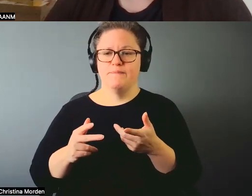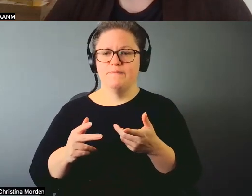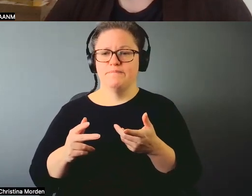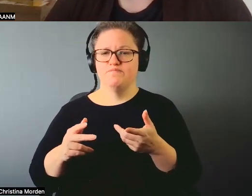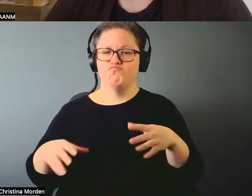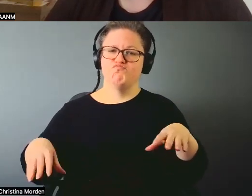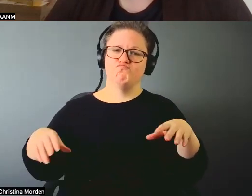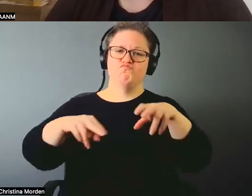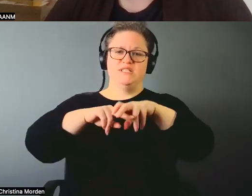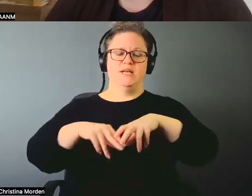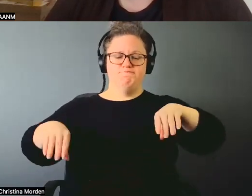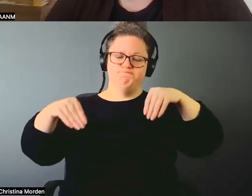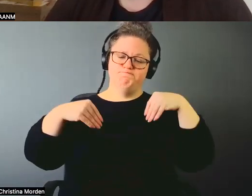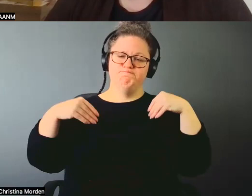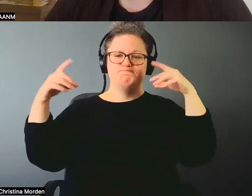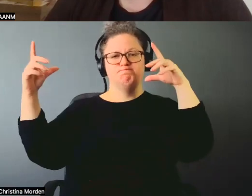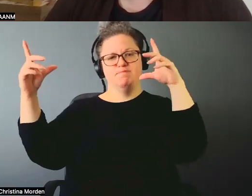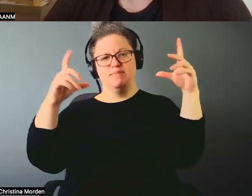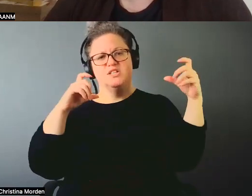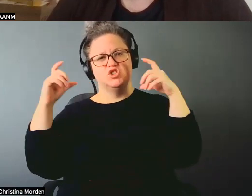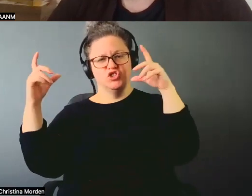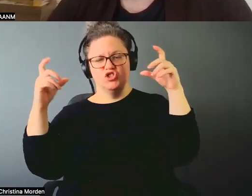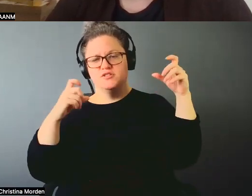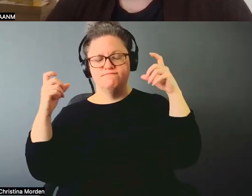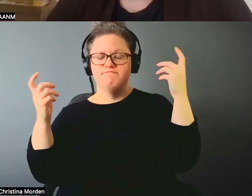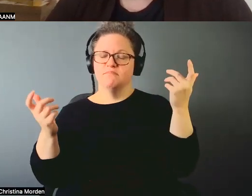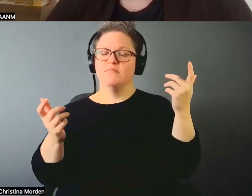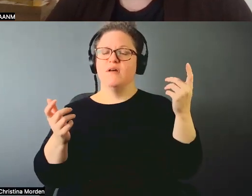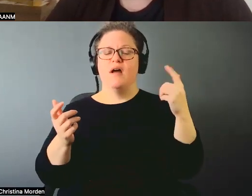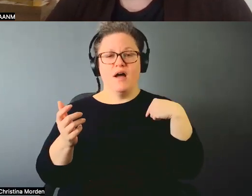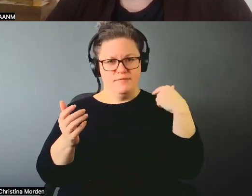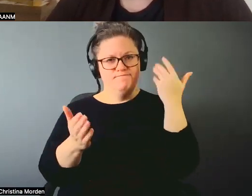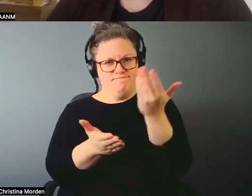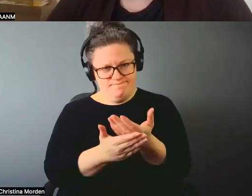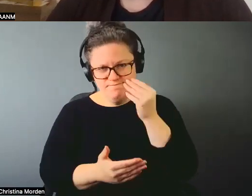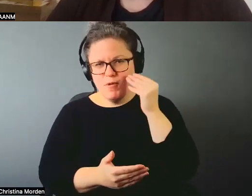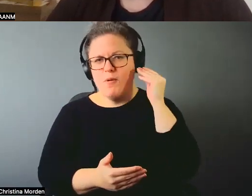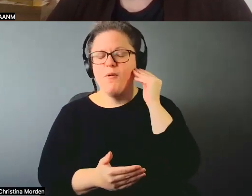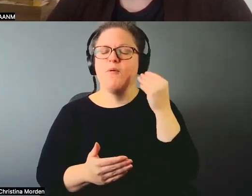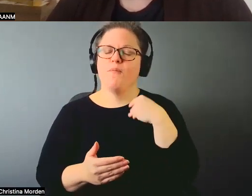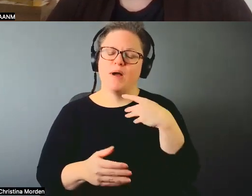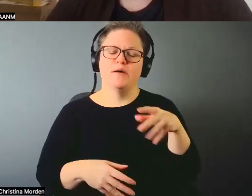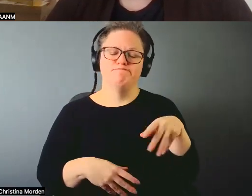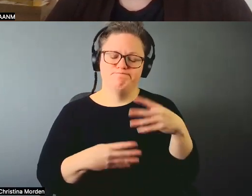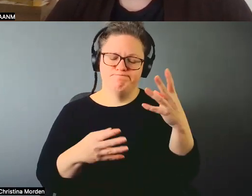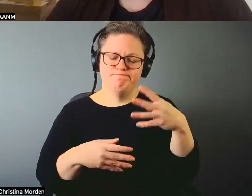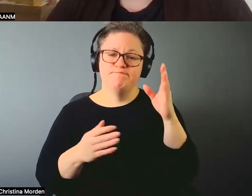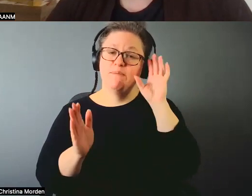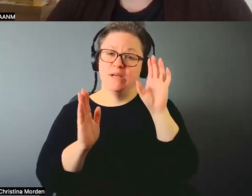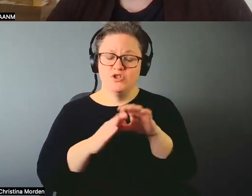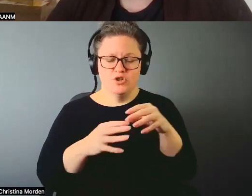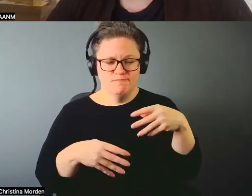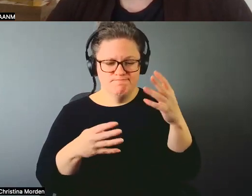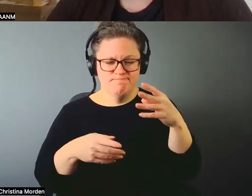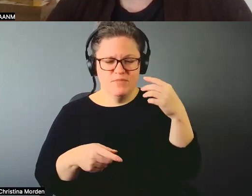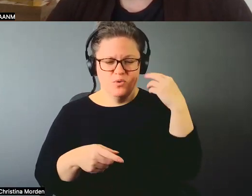taken and, and when I got home and I started looking at all that I captured I realized. The silk, the had been